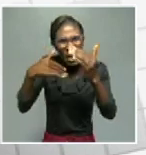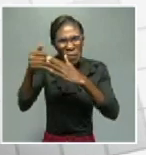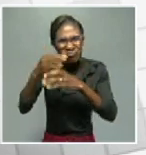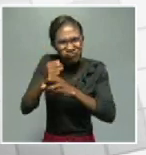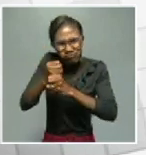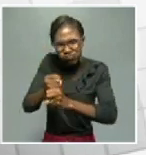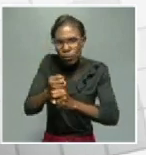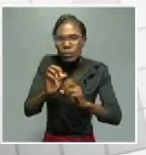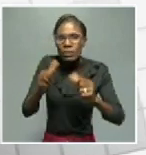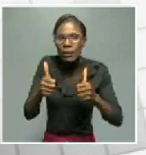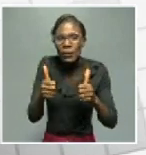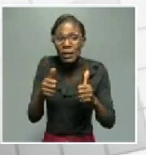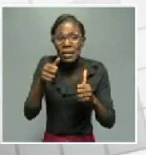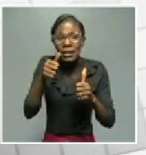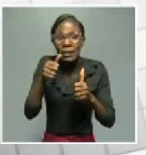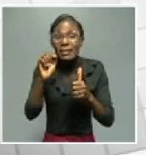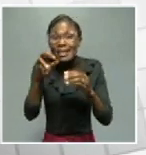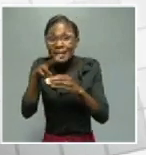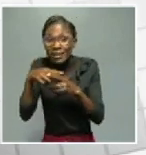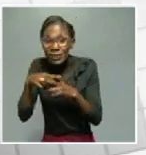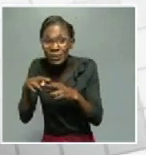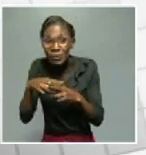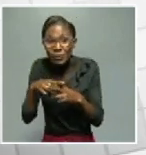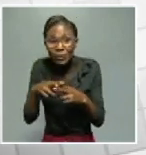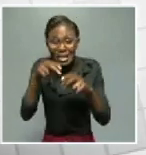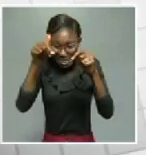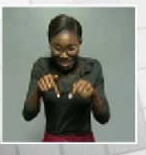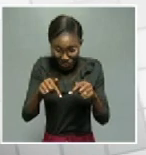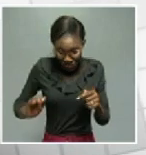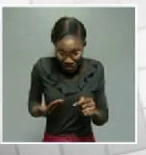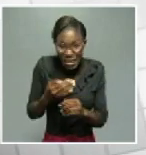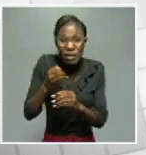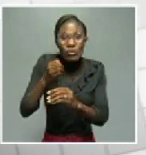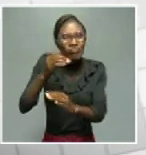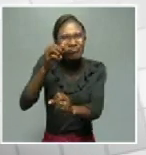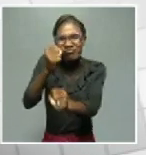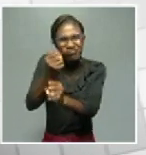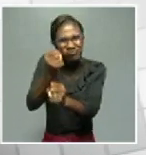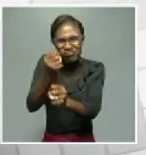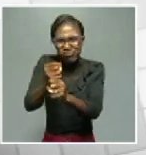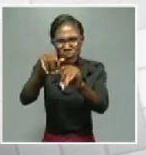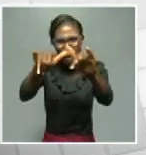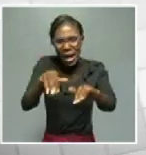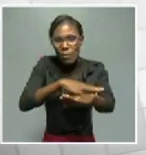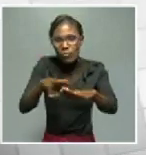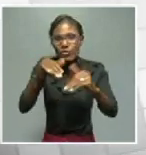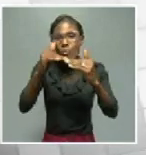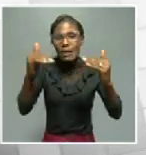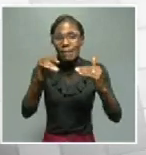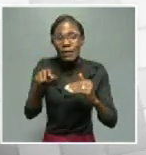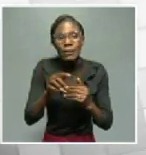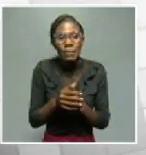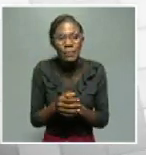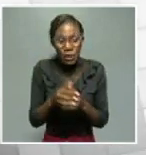such as trucks that are moving on that road. So it's important that you need to keep it at that level. Just to add on the road safety issues as well,